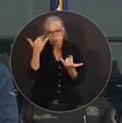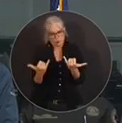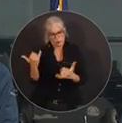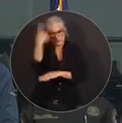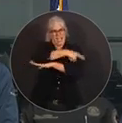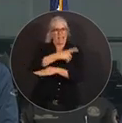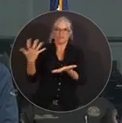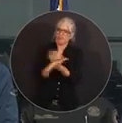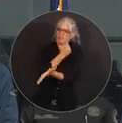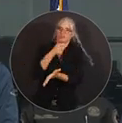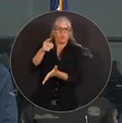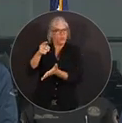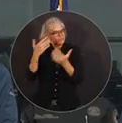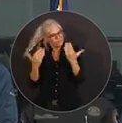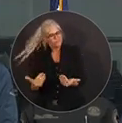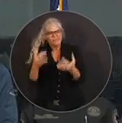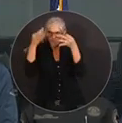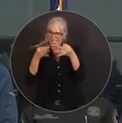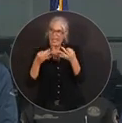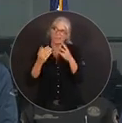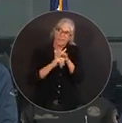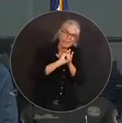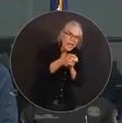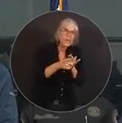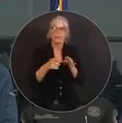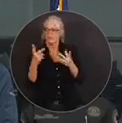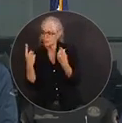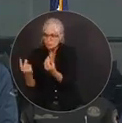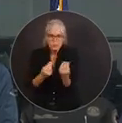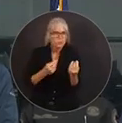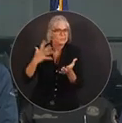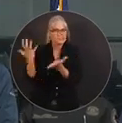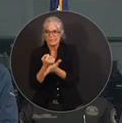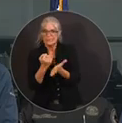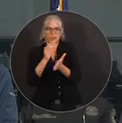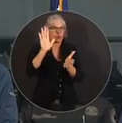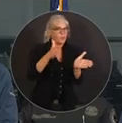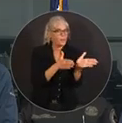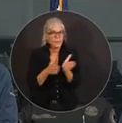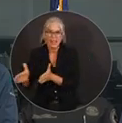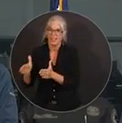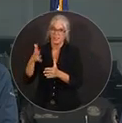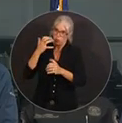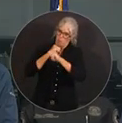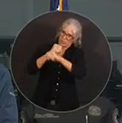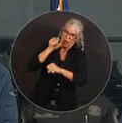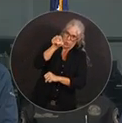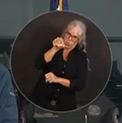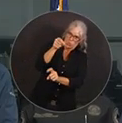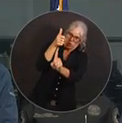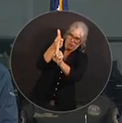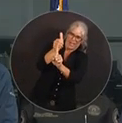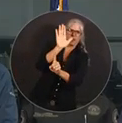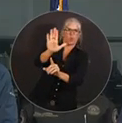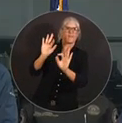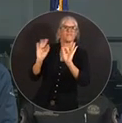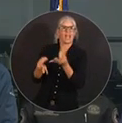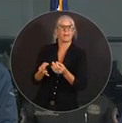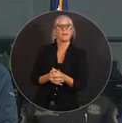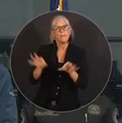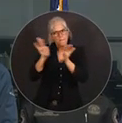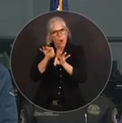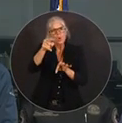finalize and execute the plan that is going to protect you and your family. Know your evacuation